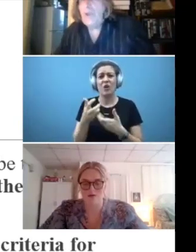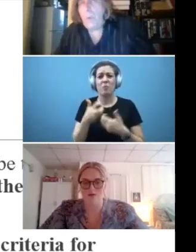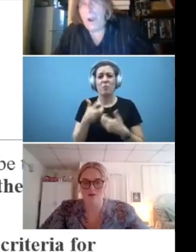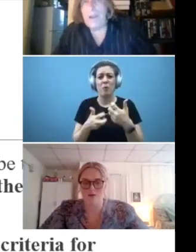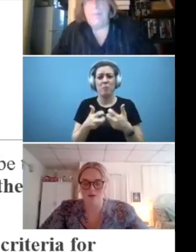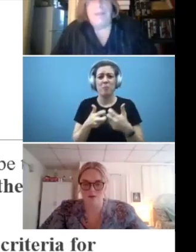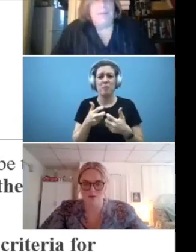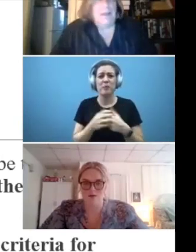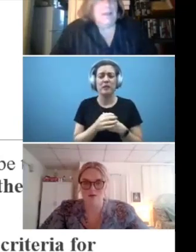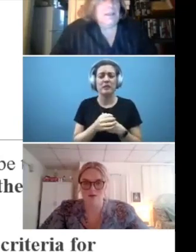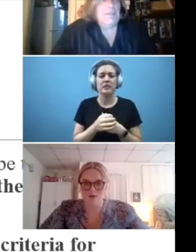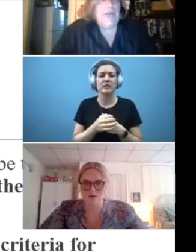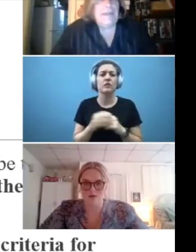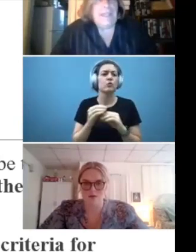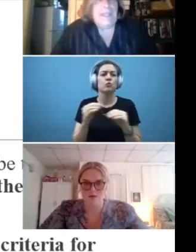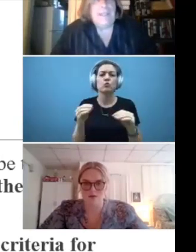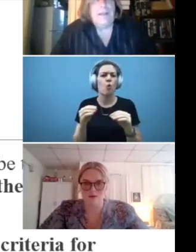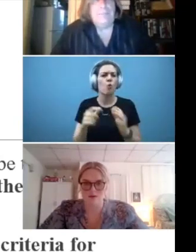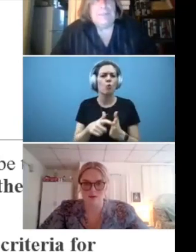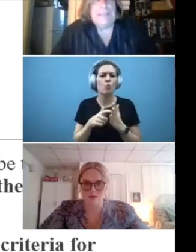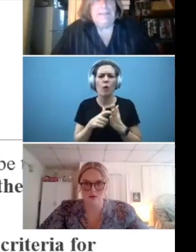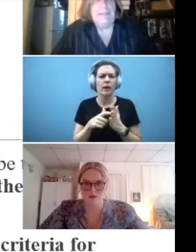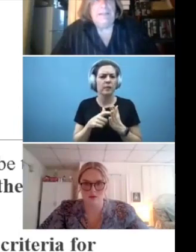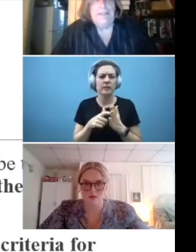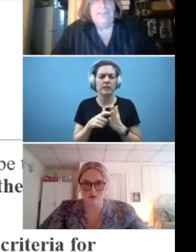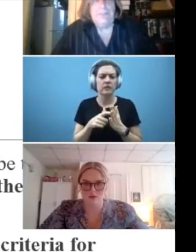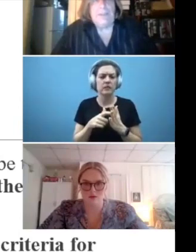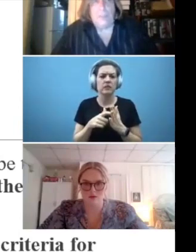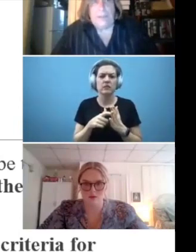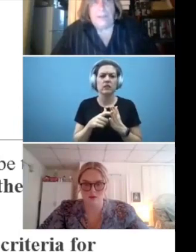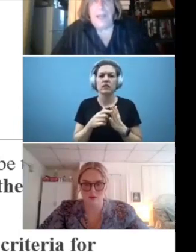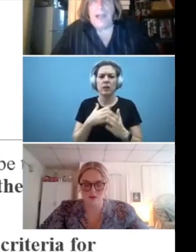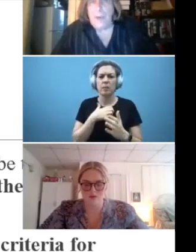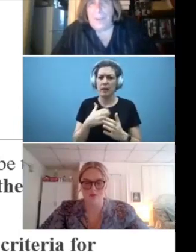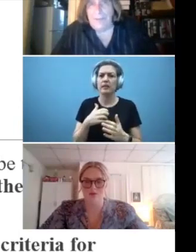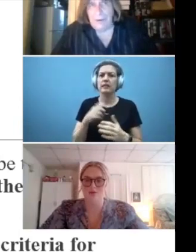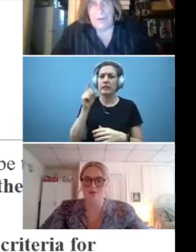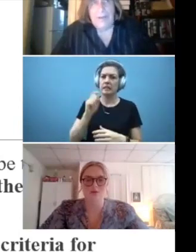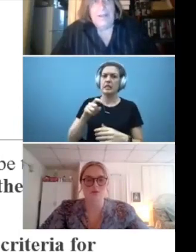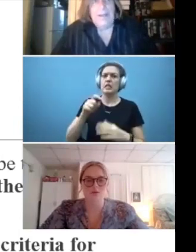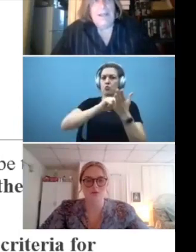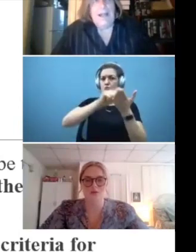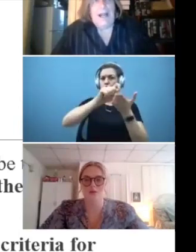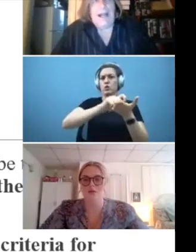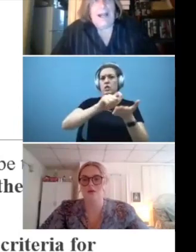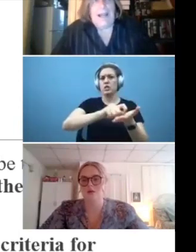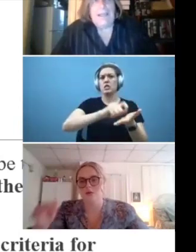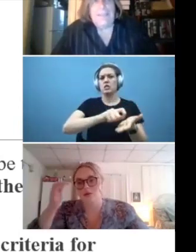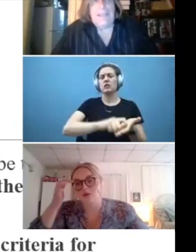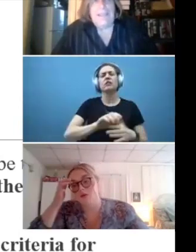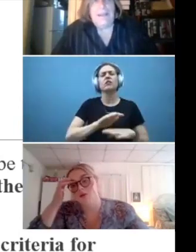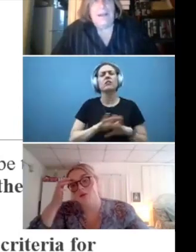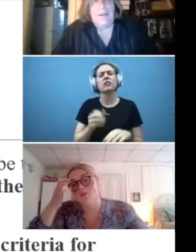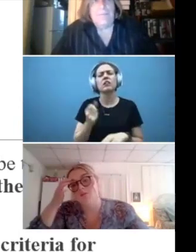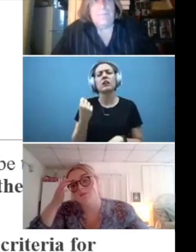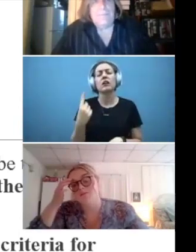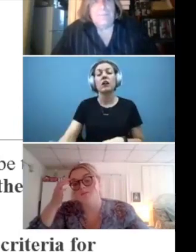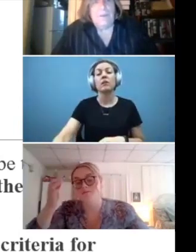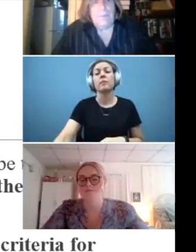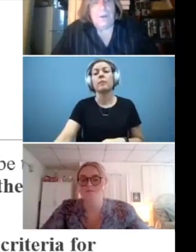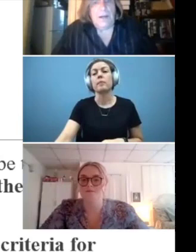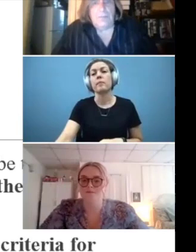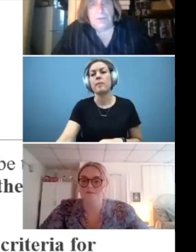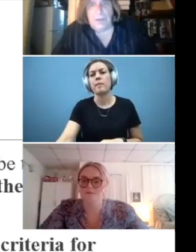there's no requirement that a complaint needs to be written. However, I think, um,